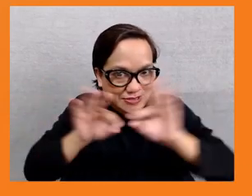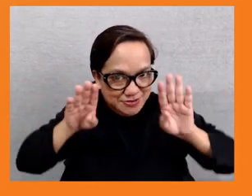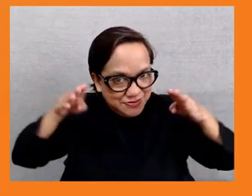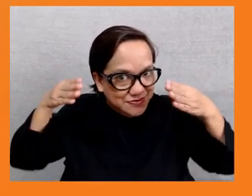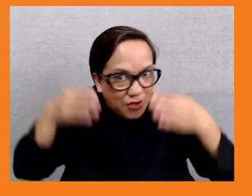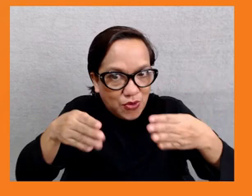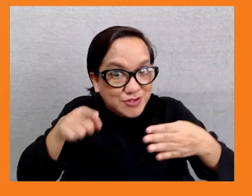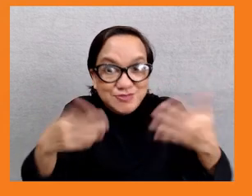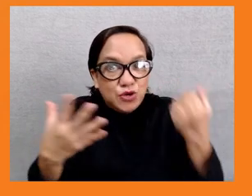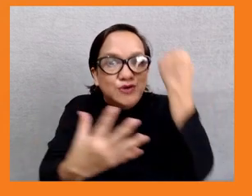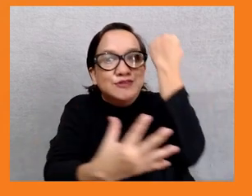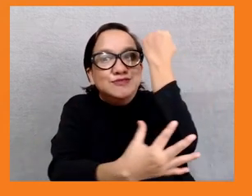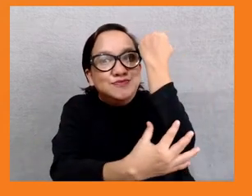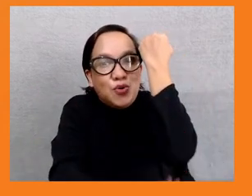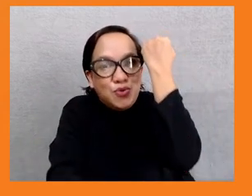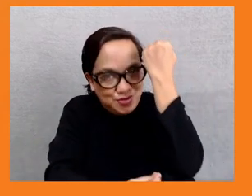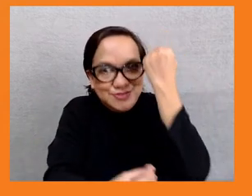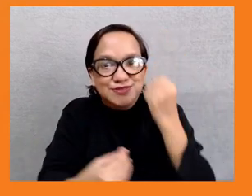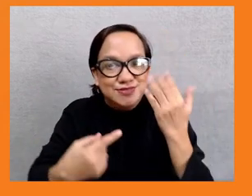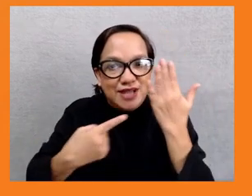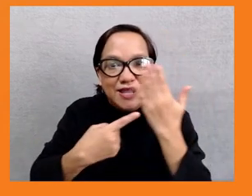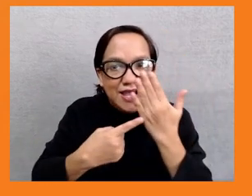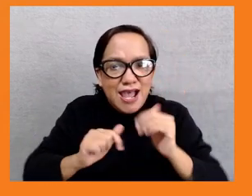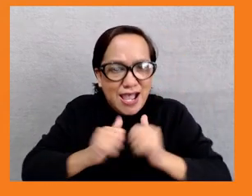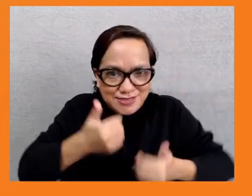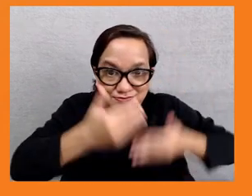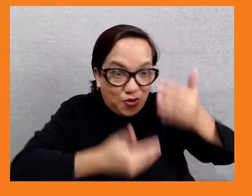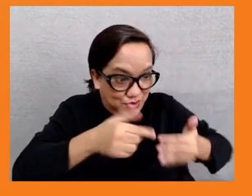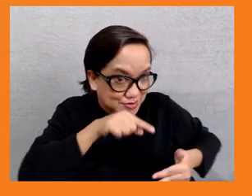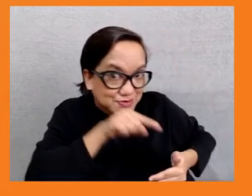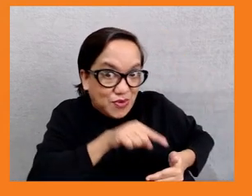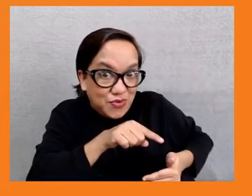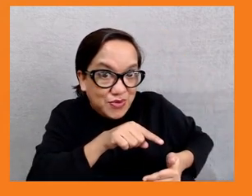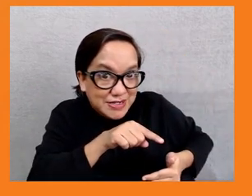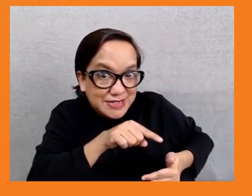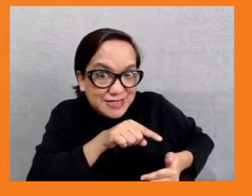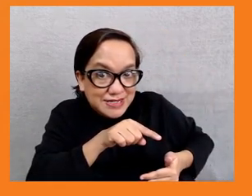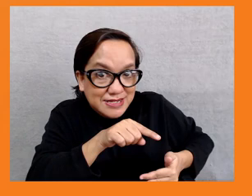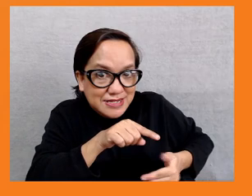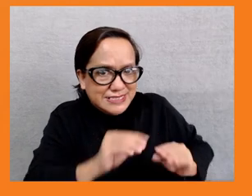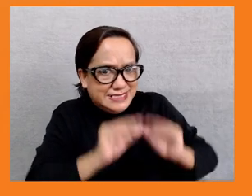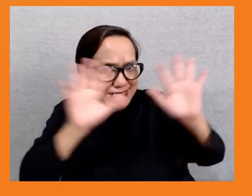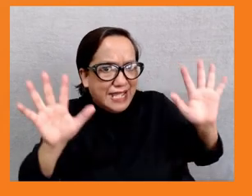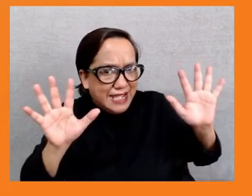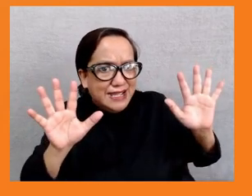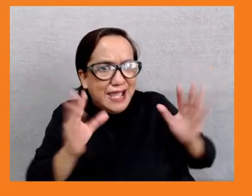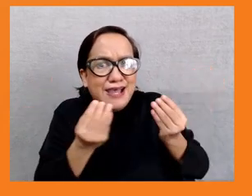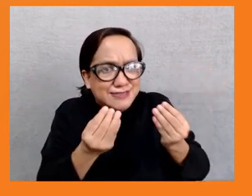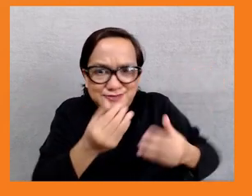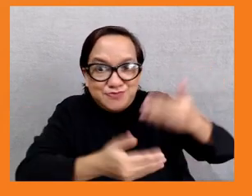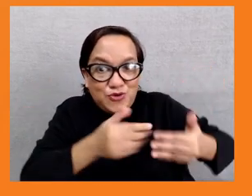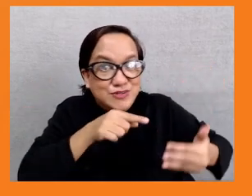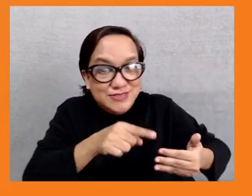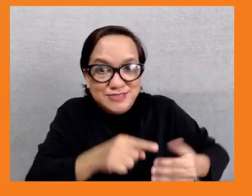literacy, provide very clear regulations, paperless trade, harmonize international standards. In